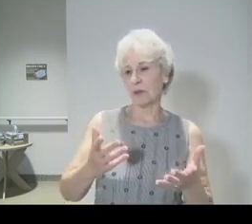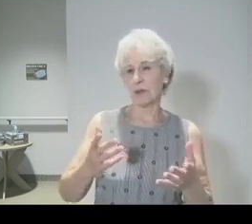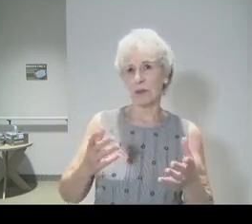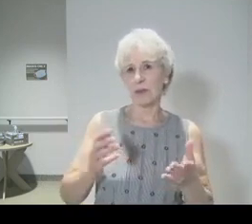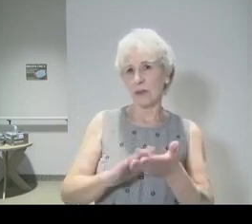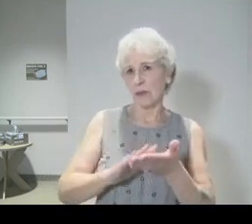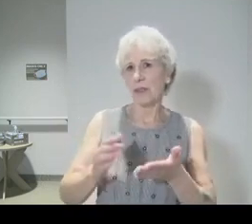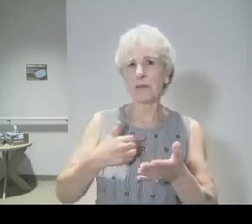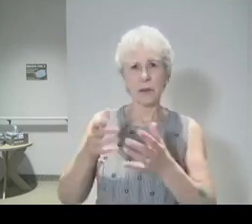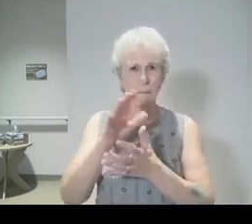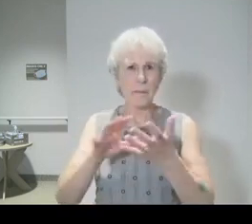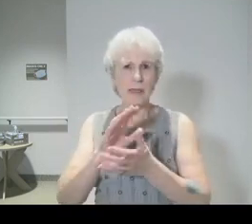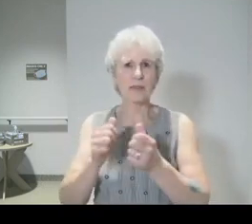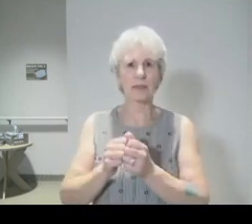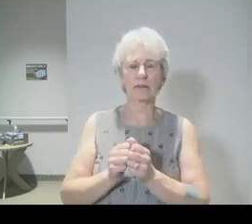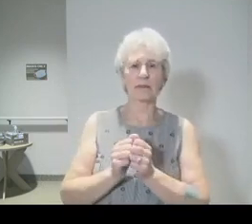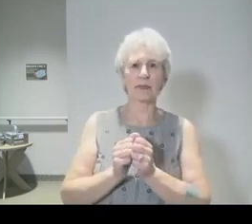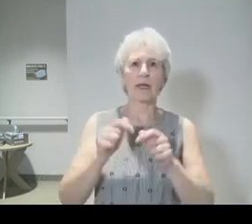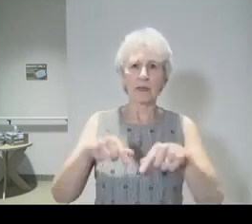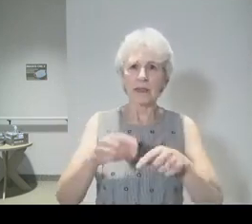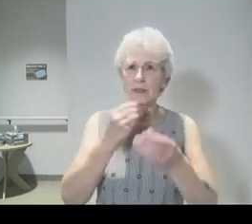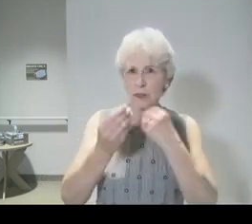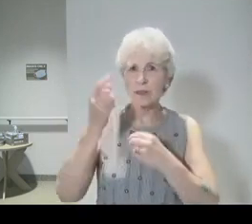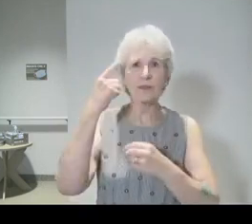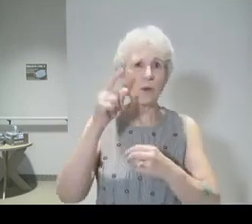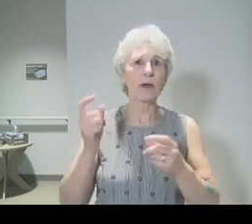deal with it. This meal is for sinners.